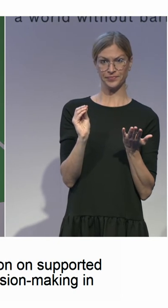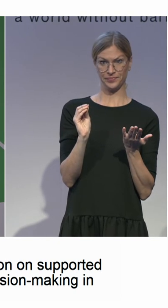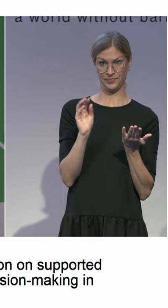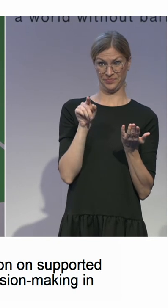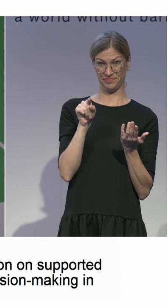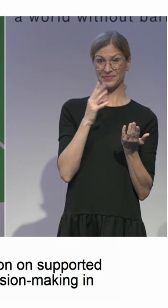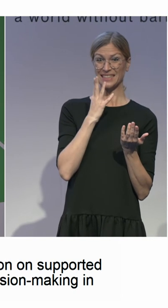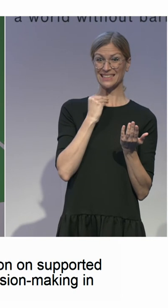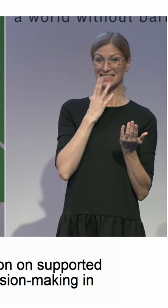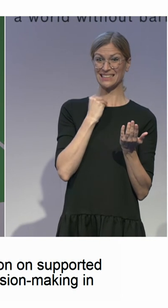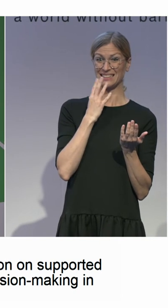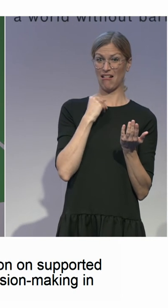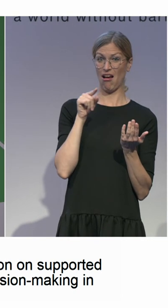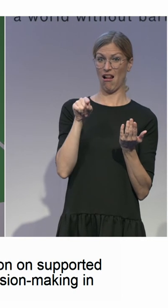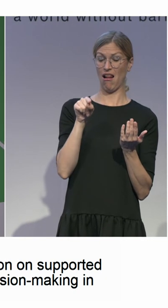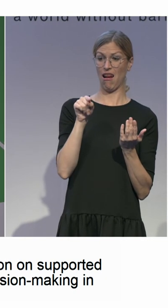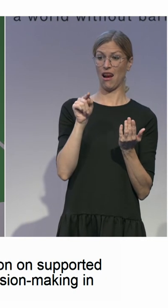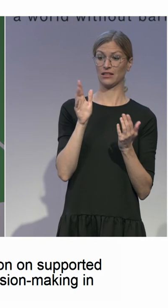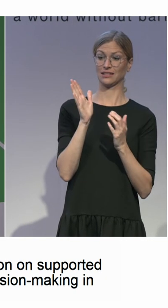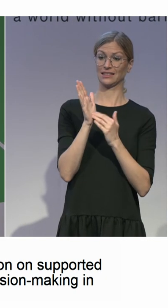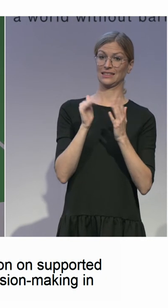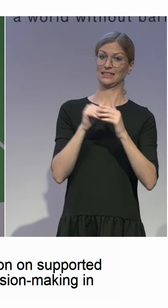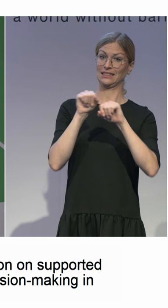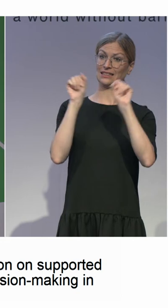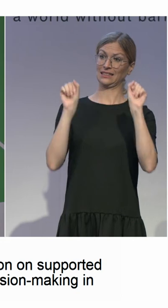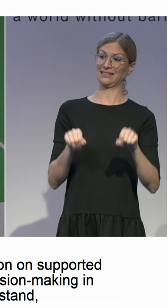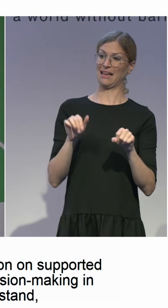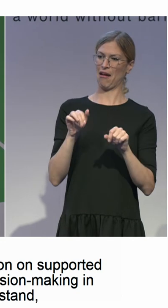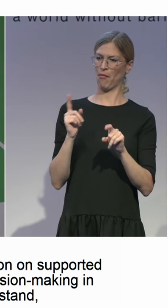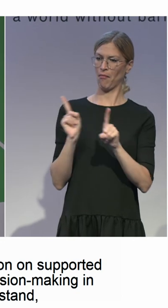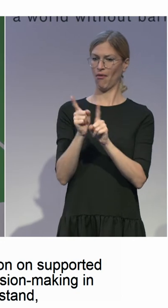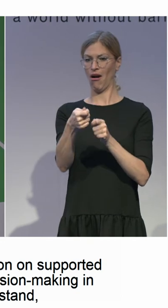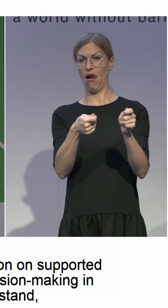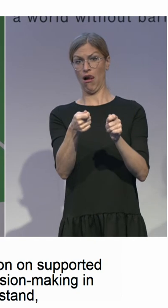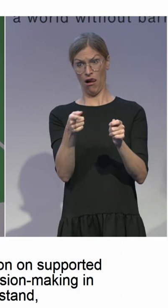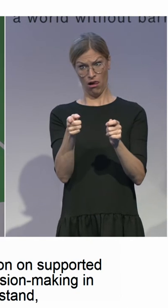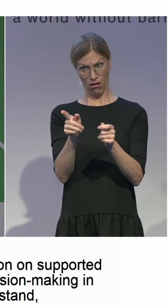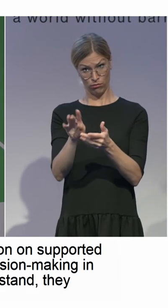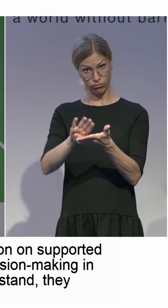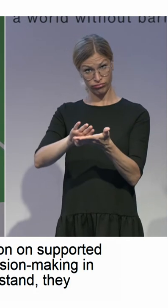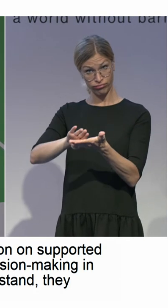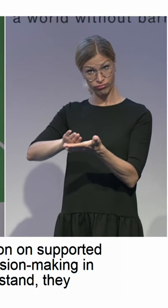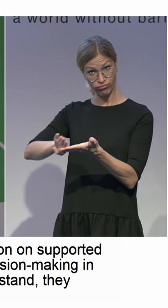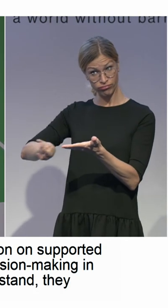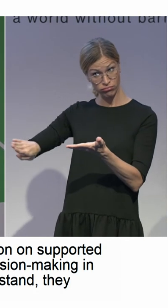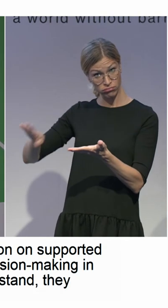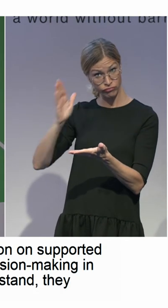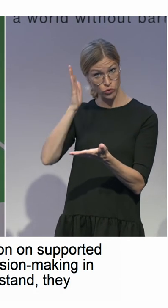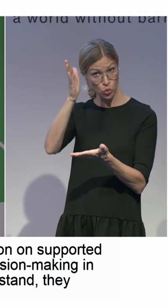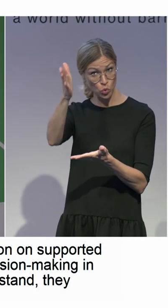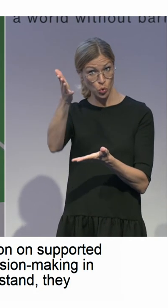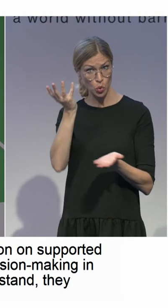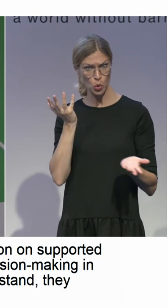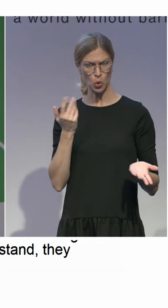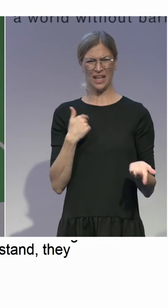-exist. No? No? And I wanted to ask, what if, is